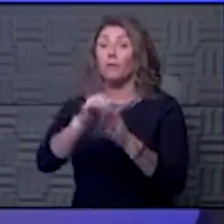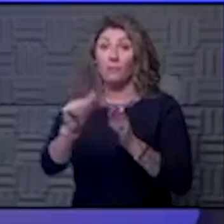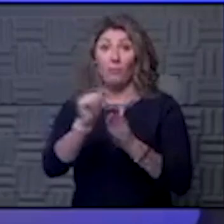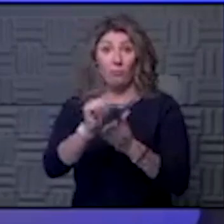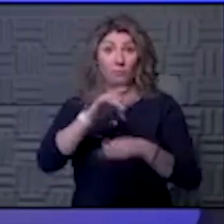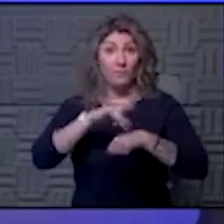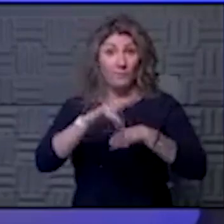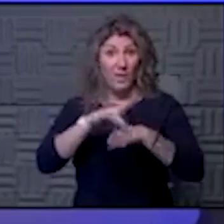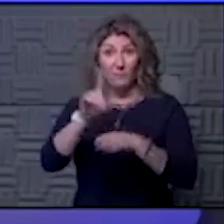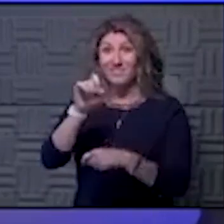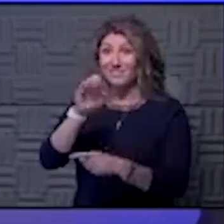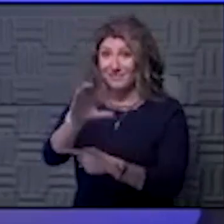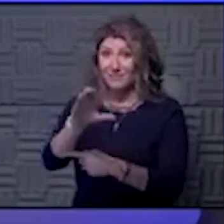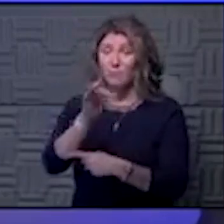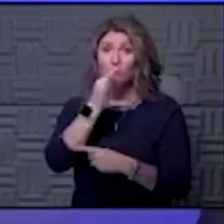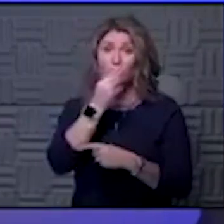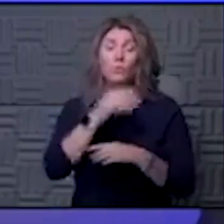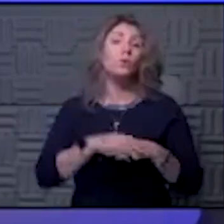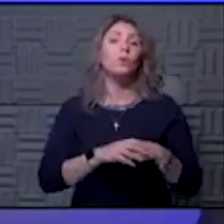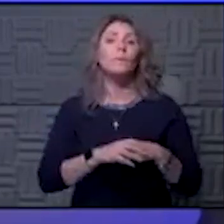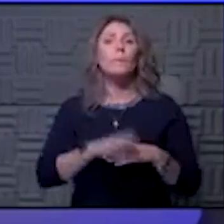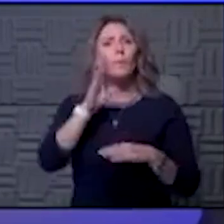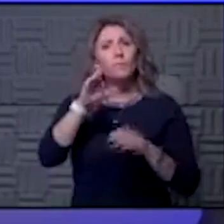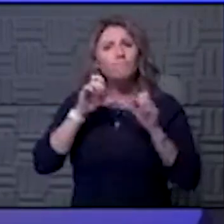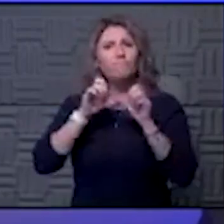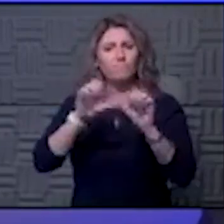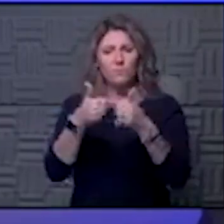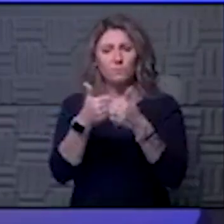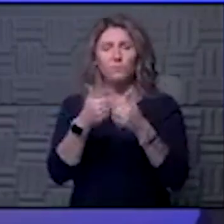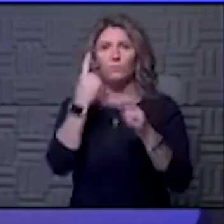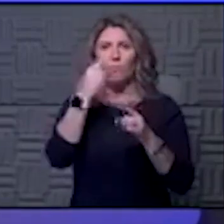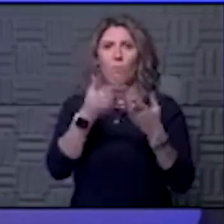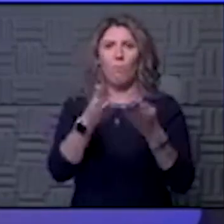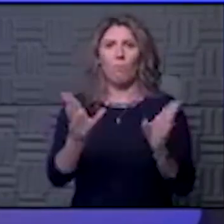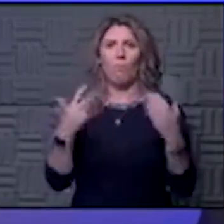I think it will continue to be a challenge for public health